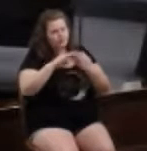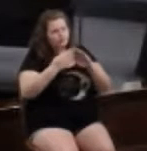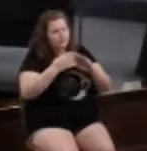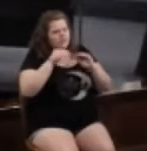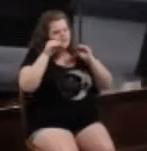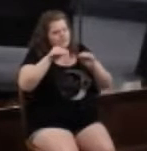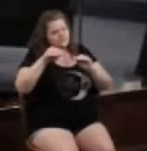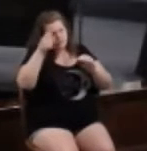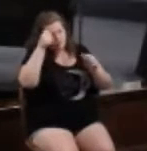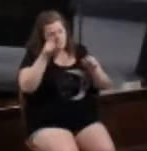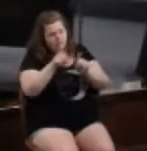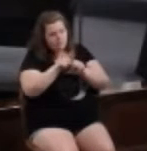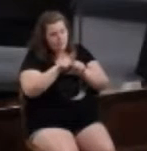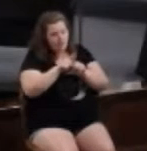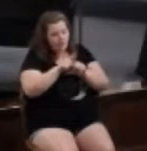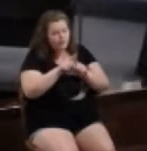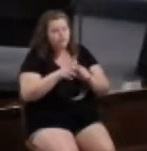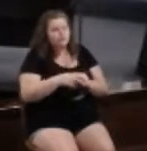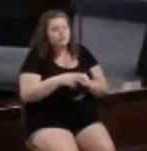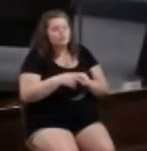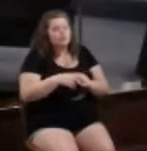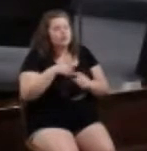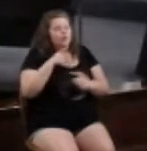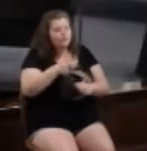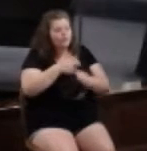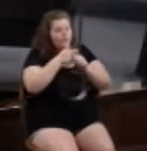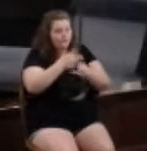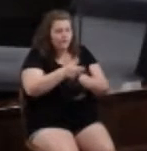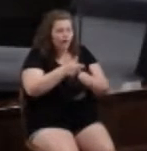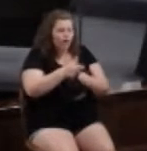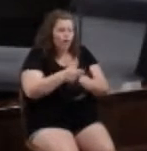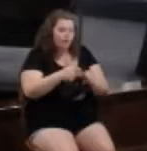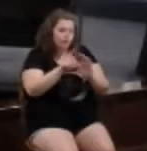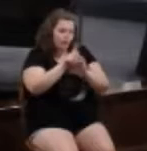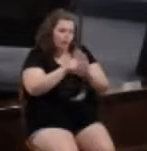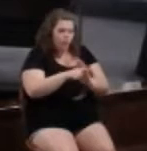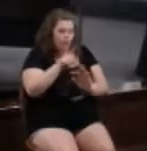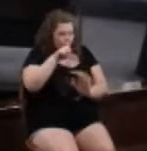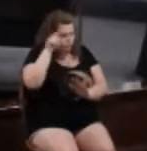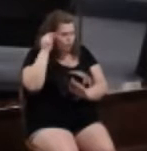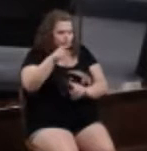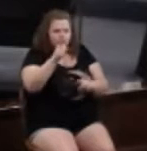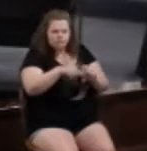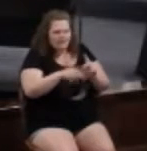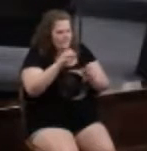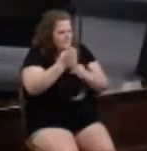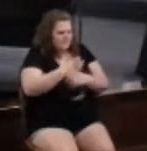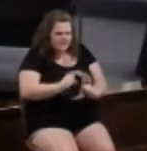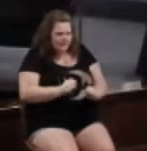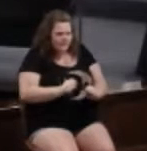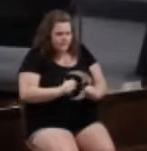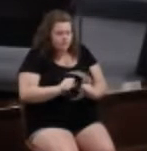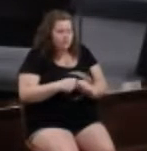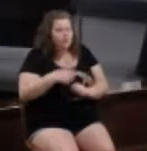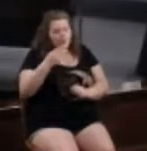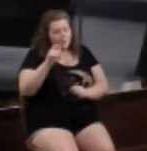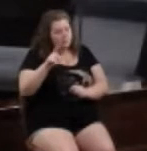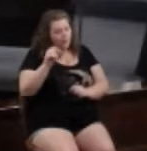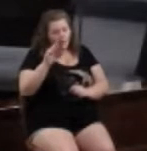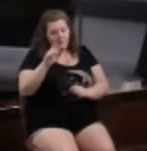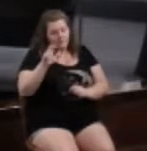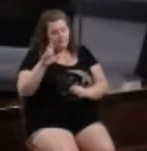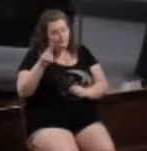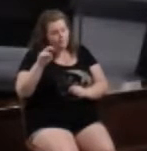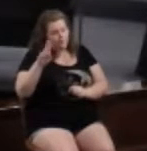brothers, unless you are circumcised according to the custom of Moses, you cannot be saved. And after Paul and Barnabas had no